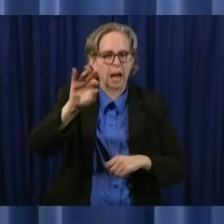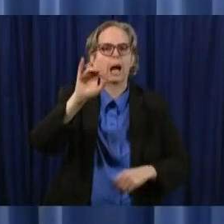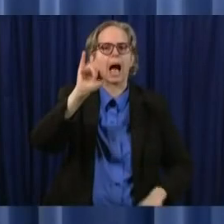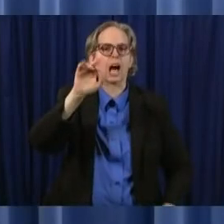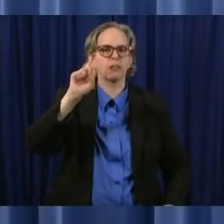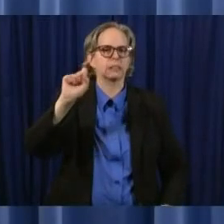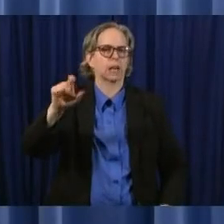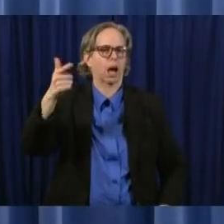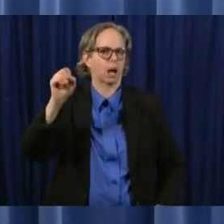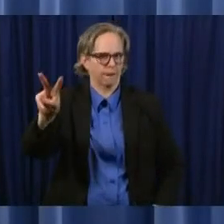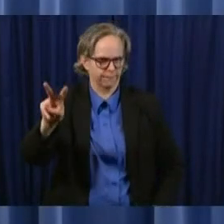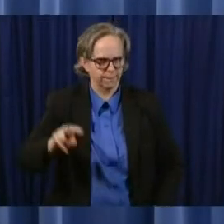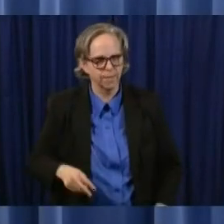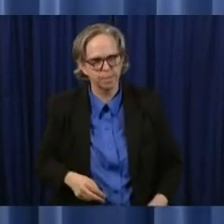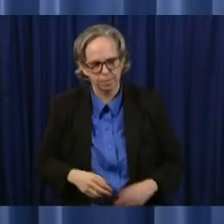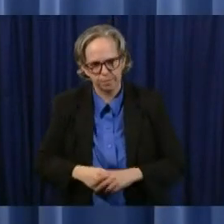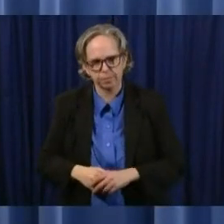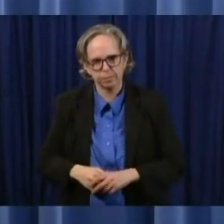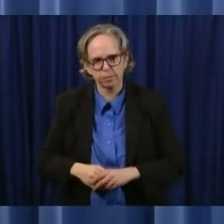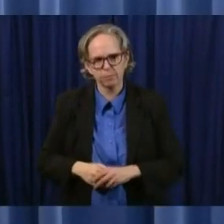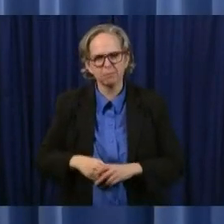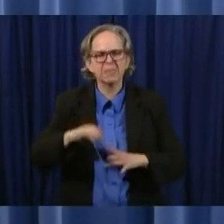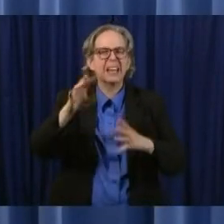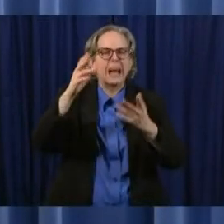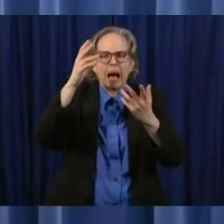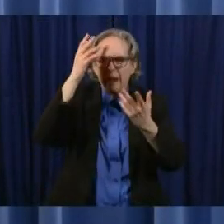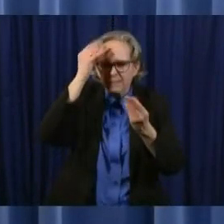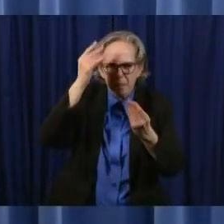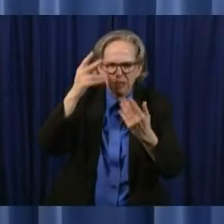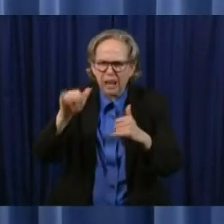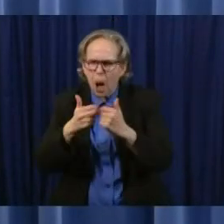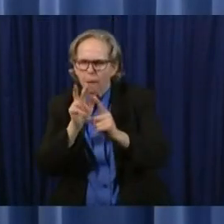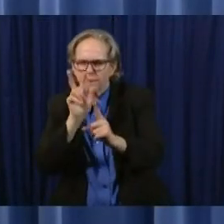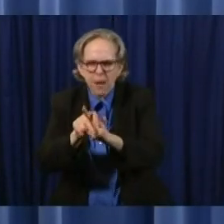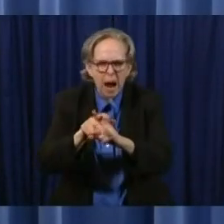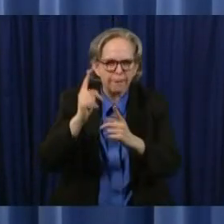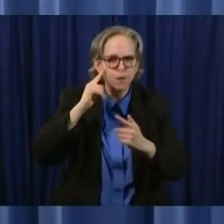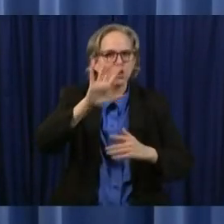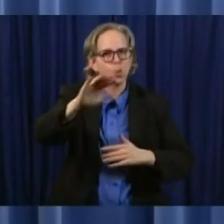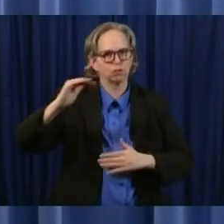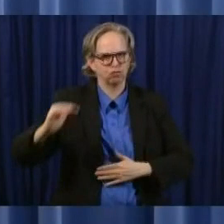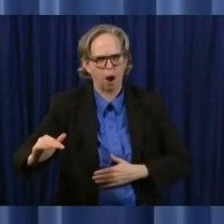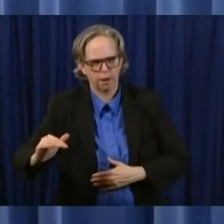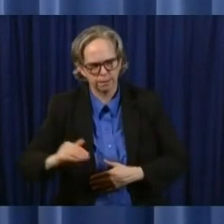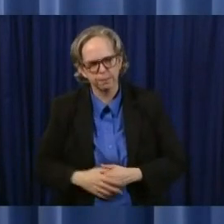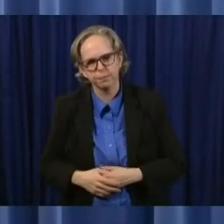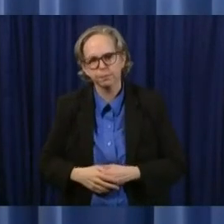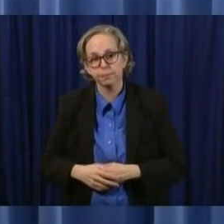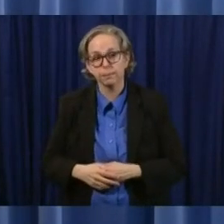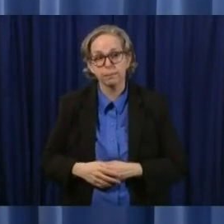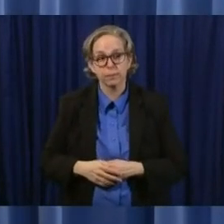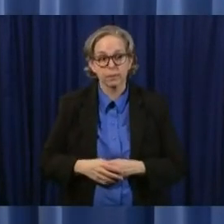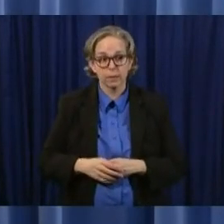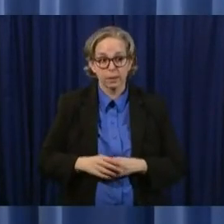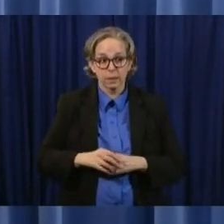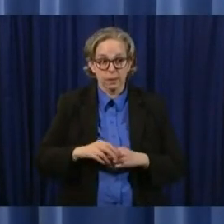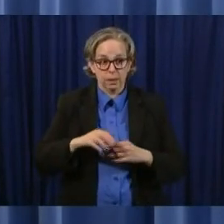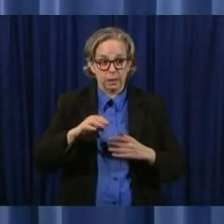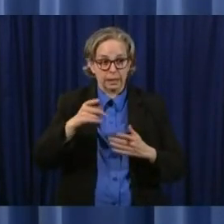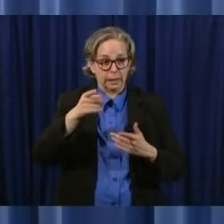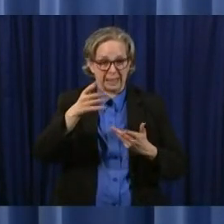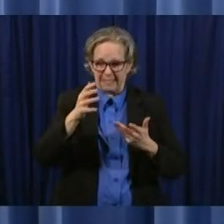children if you miss the may 5 deadline please go to irs